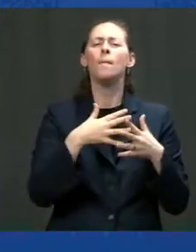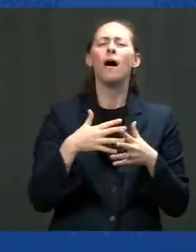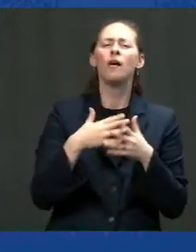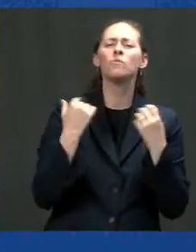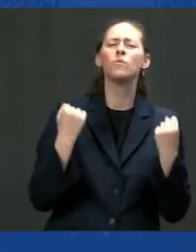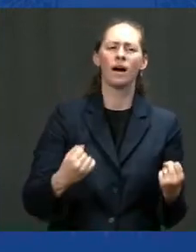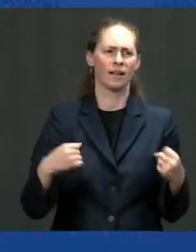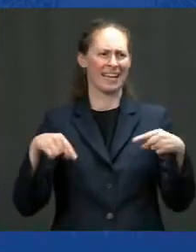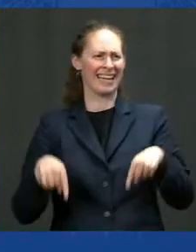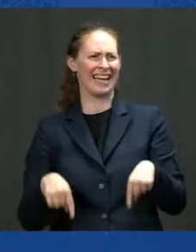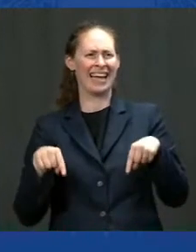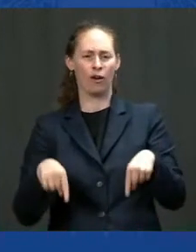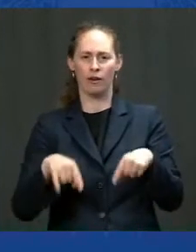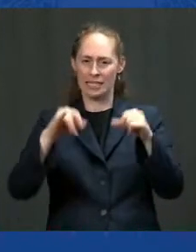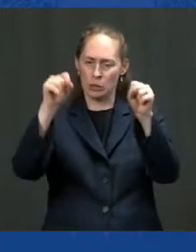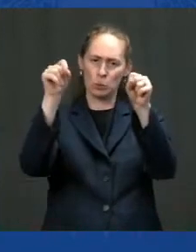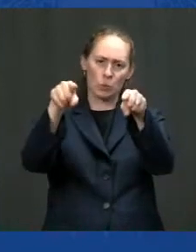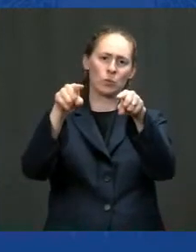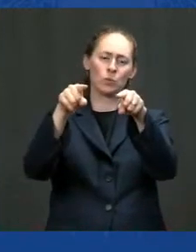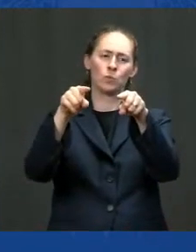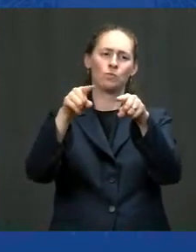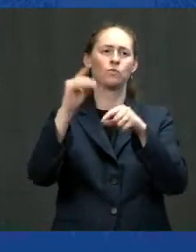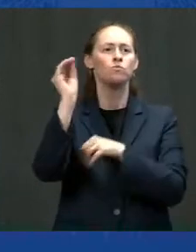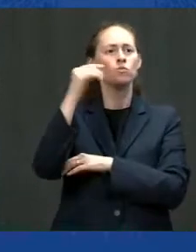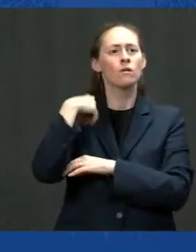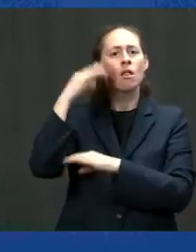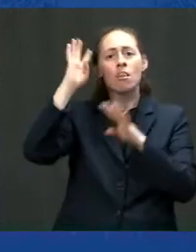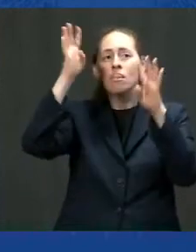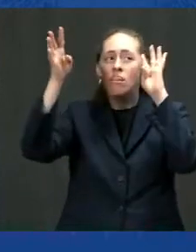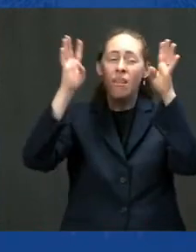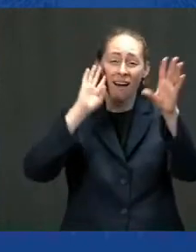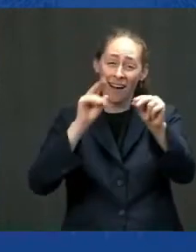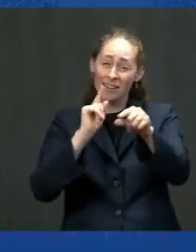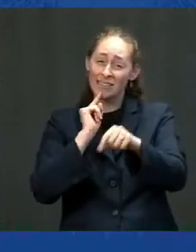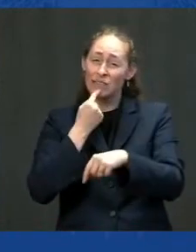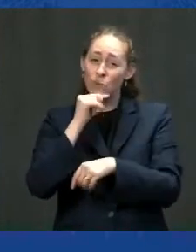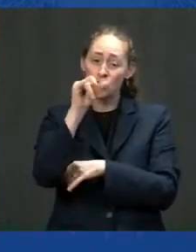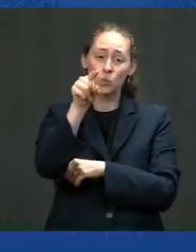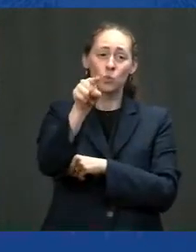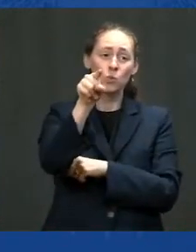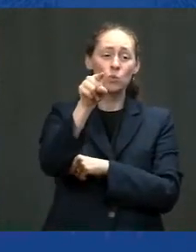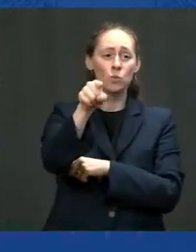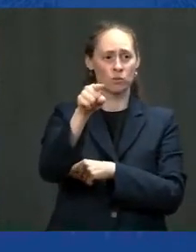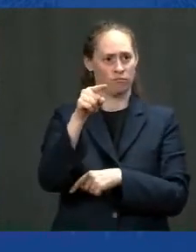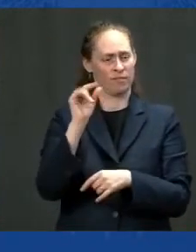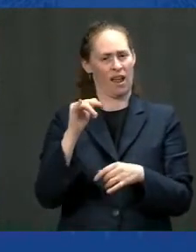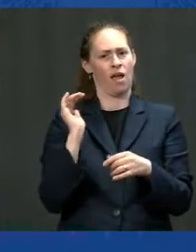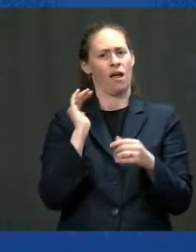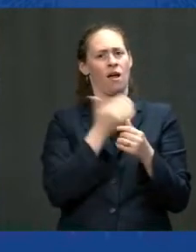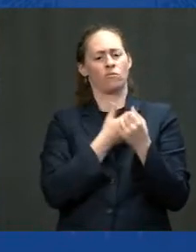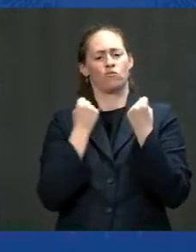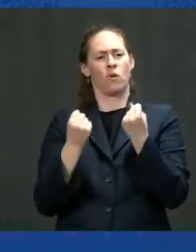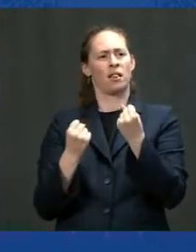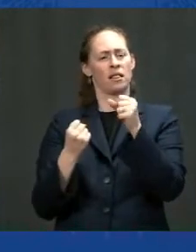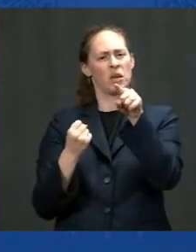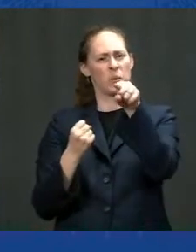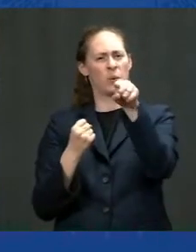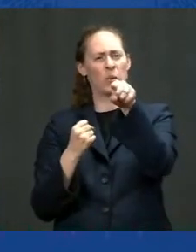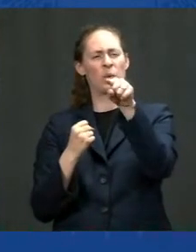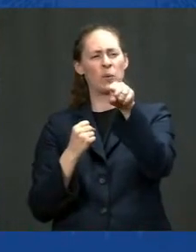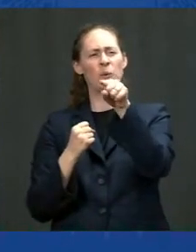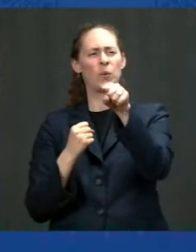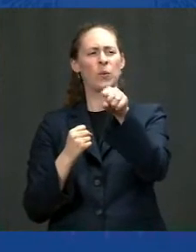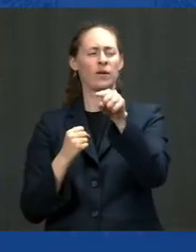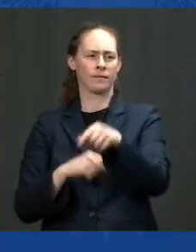It's you. It's not hyperbole, it's you. And that's why I've told every foreign leader, and I just got back from Europe meeting